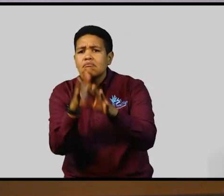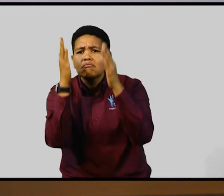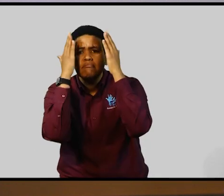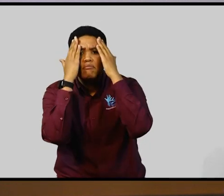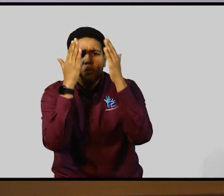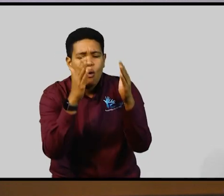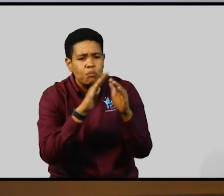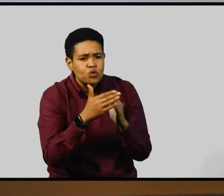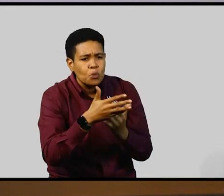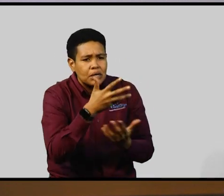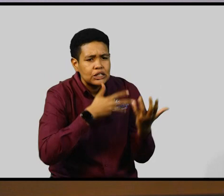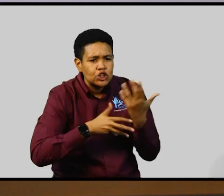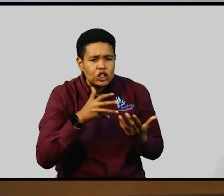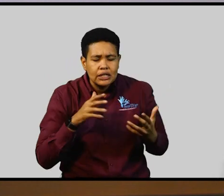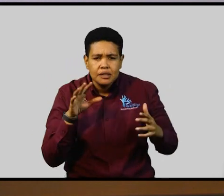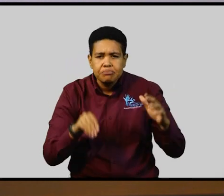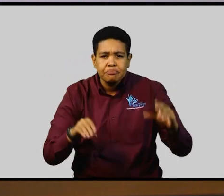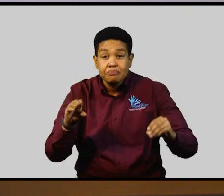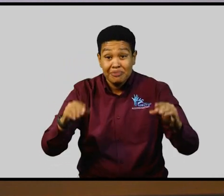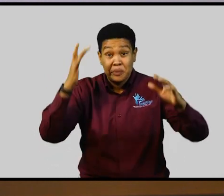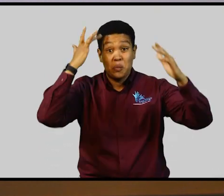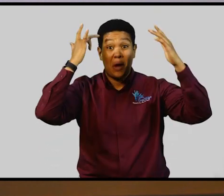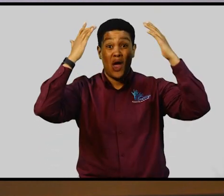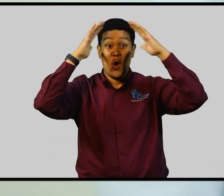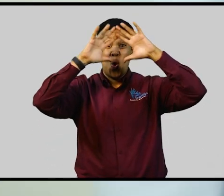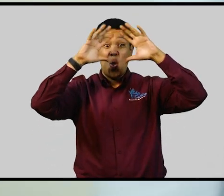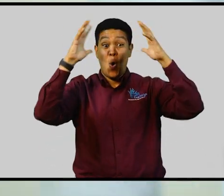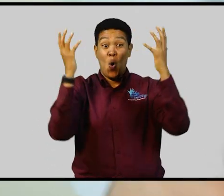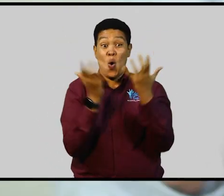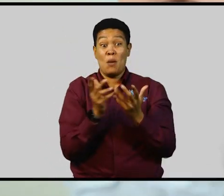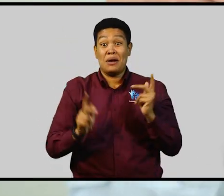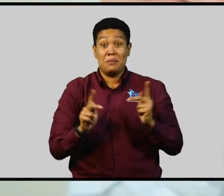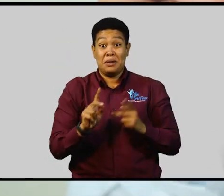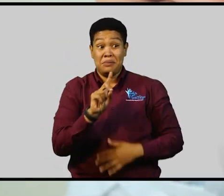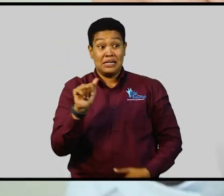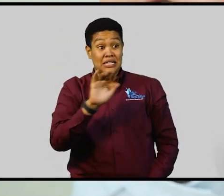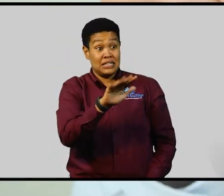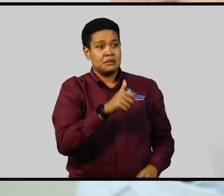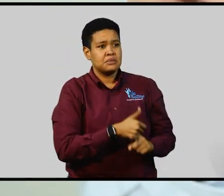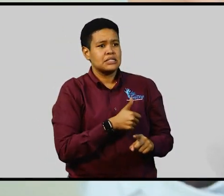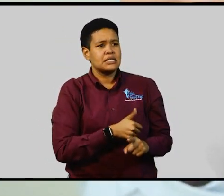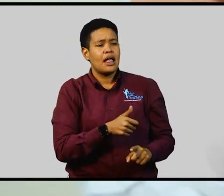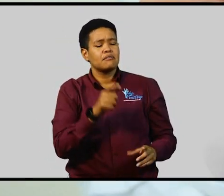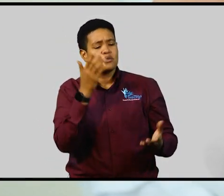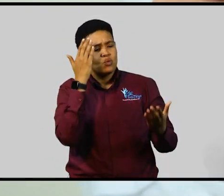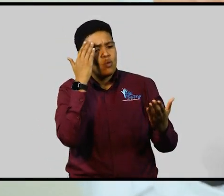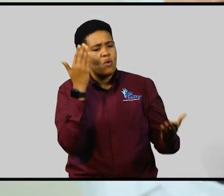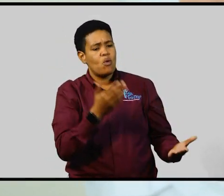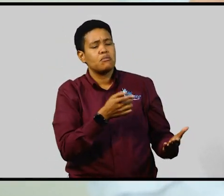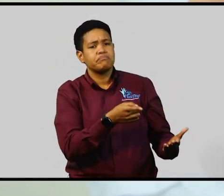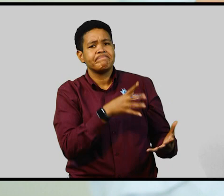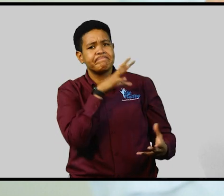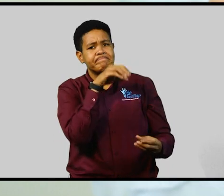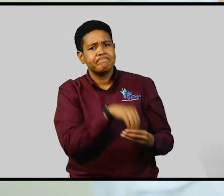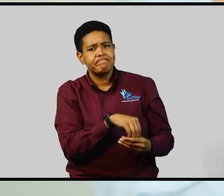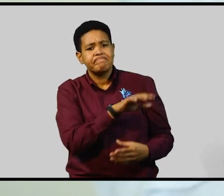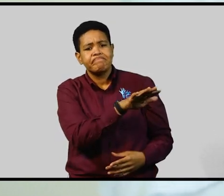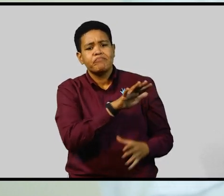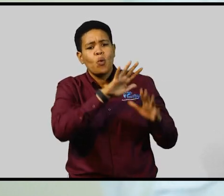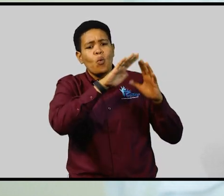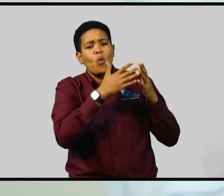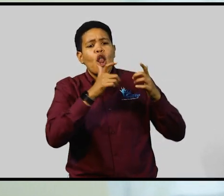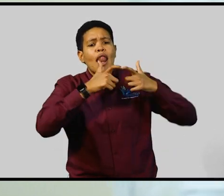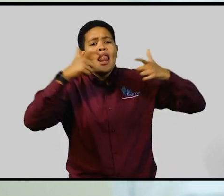society because you know that globally persons with disabilities are regarded as one of the